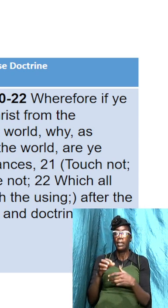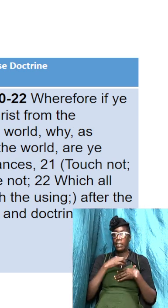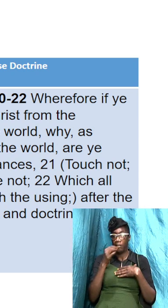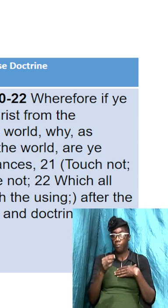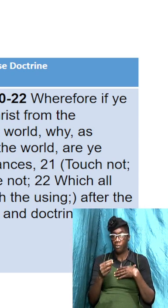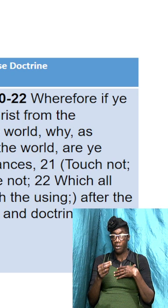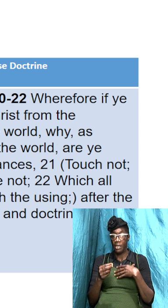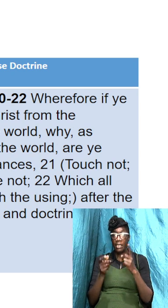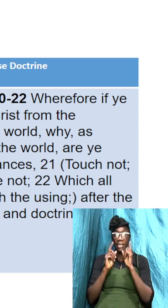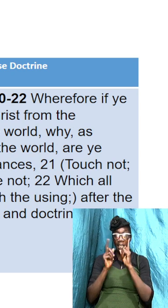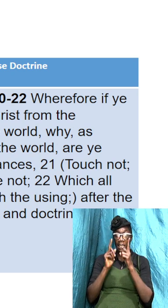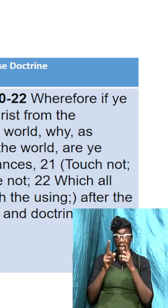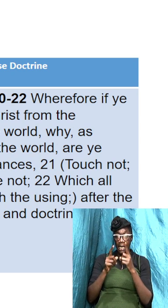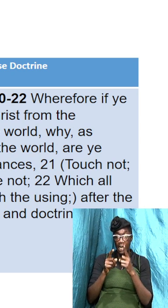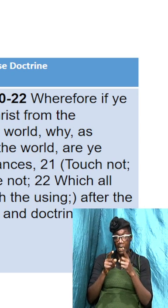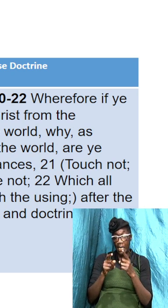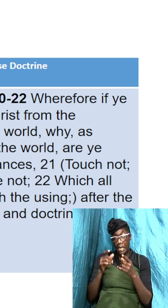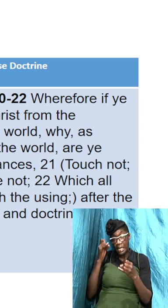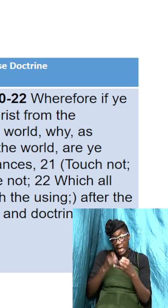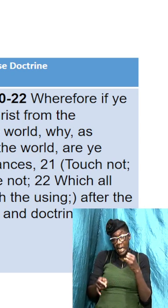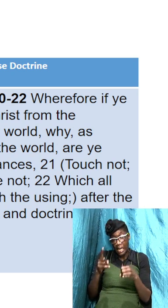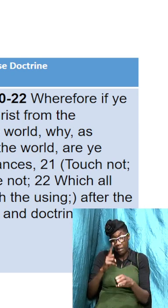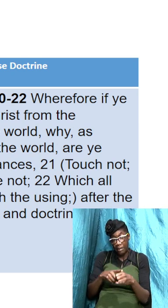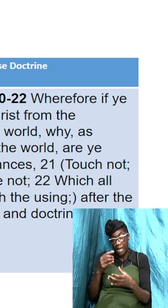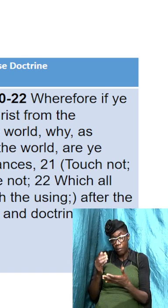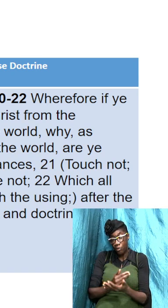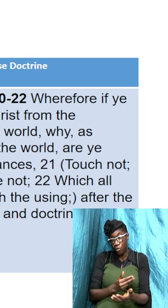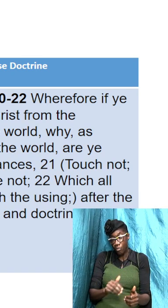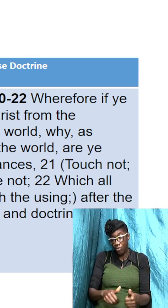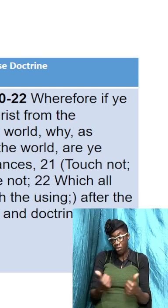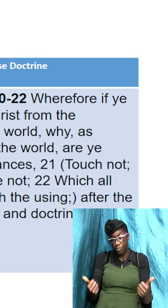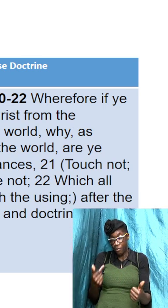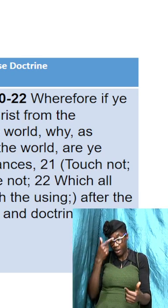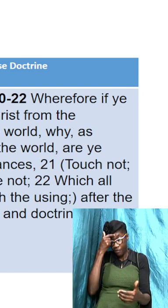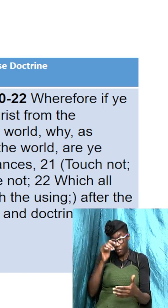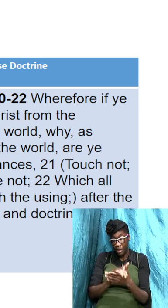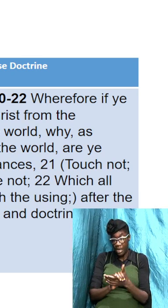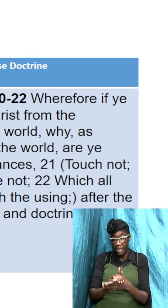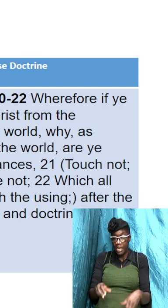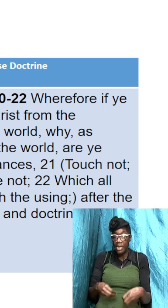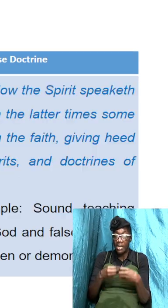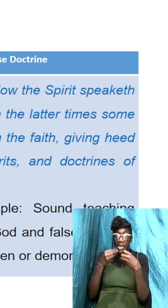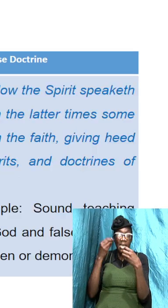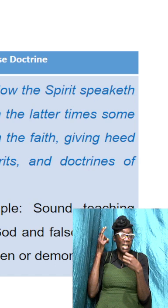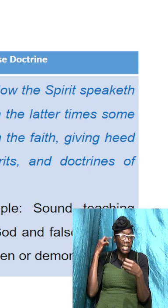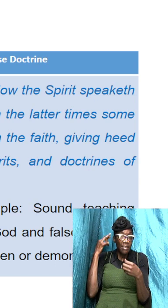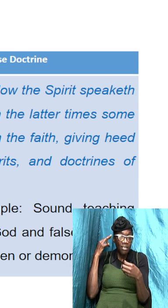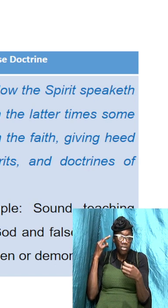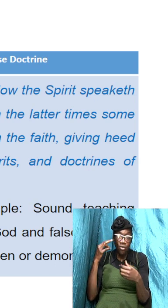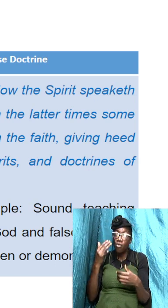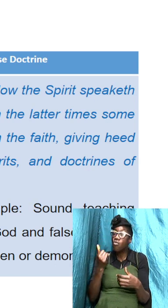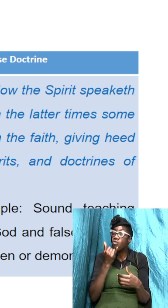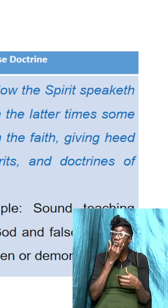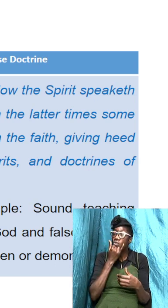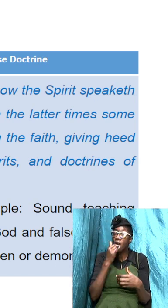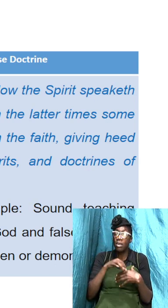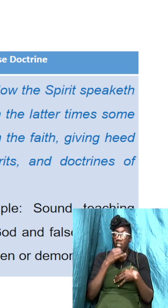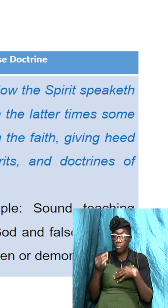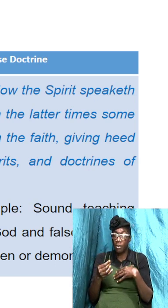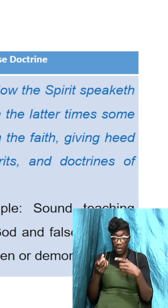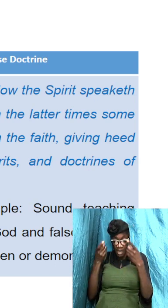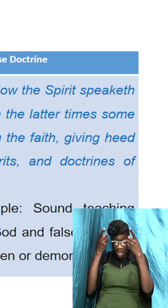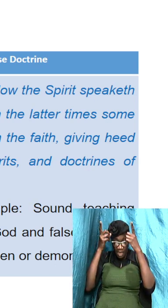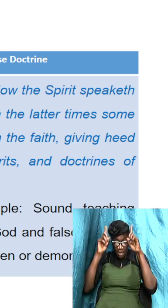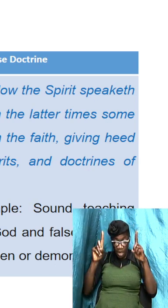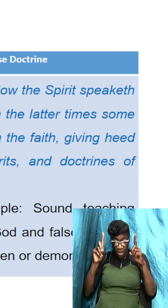latter times some shall depart from the faith giving heed to seducing spirit and doctrines of devil it is a